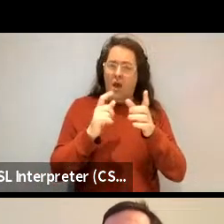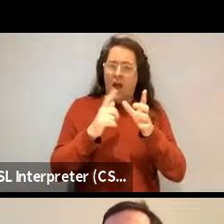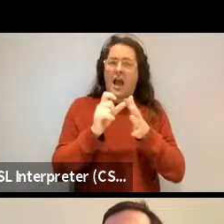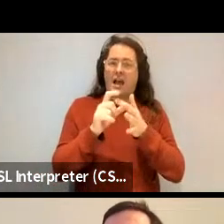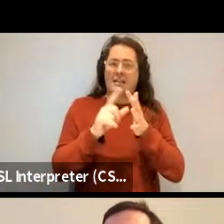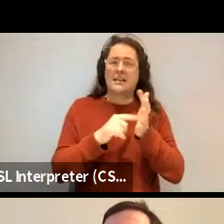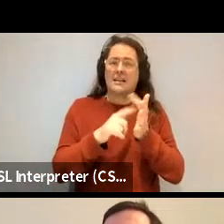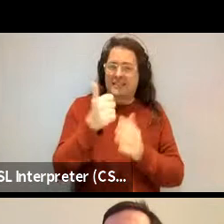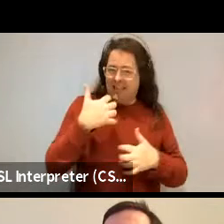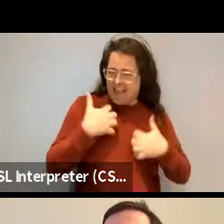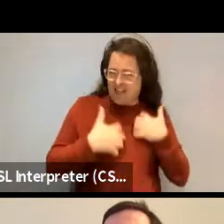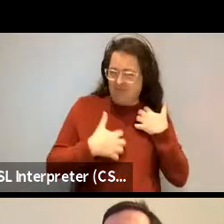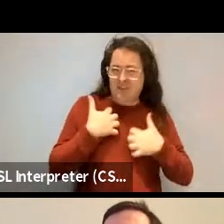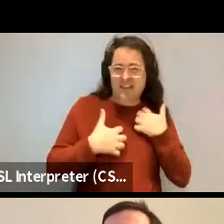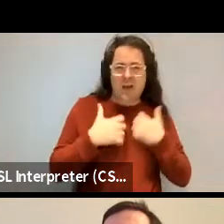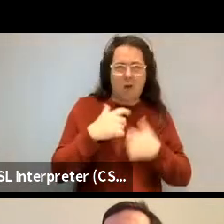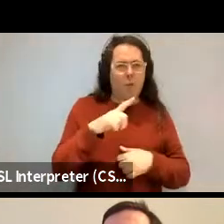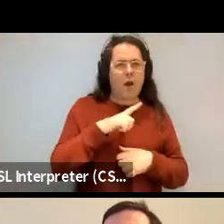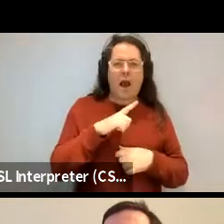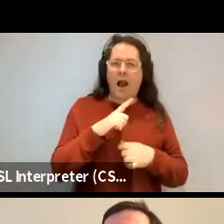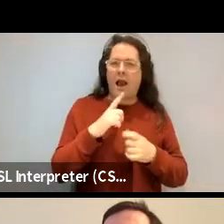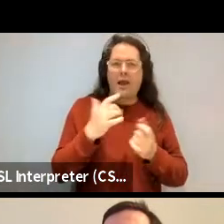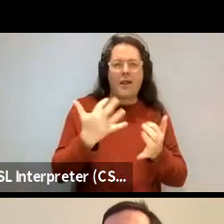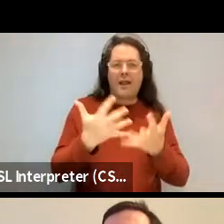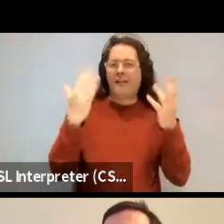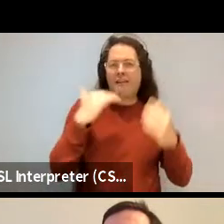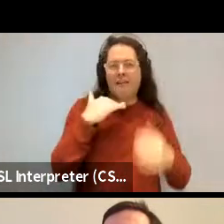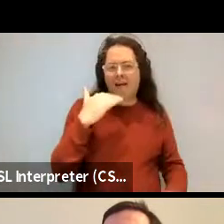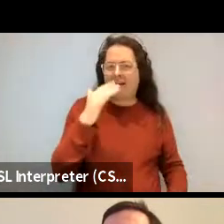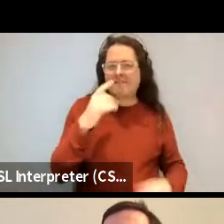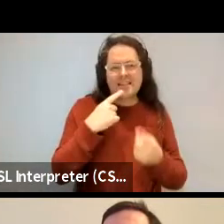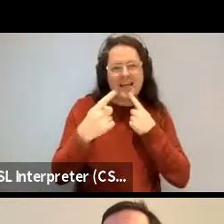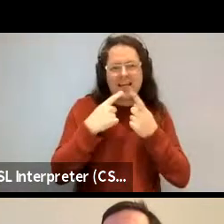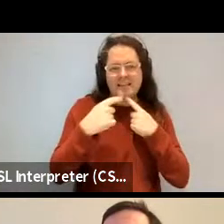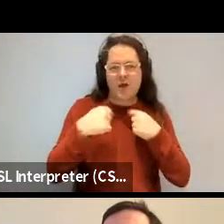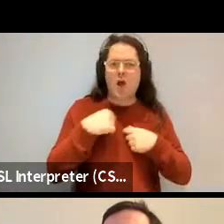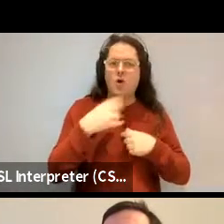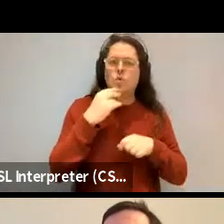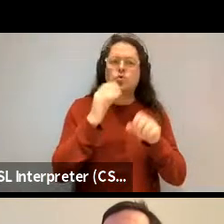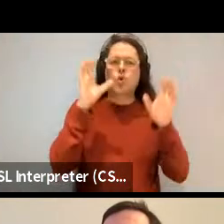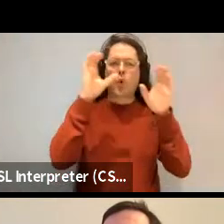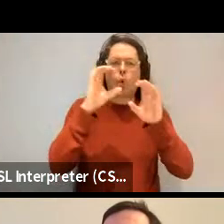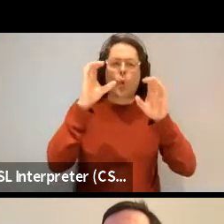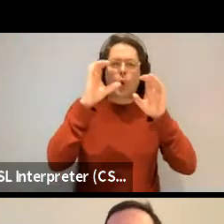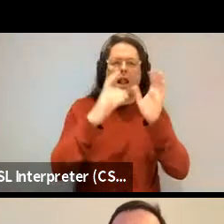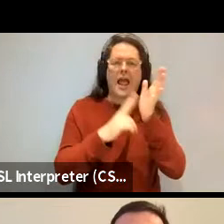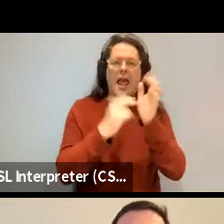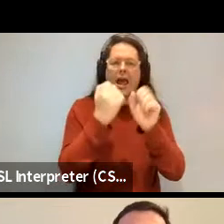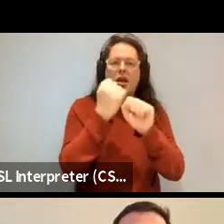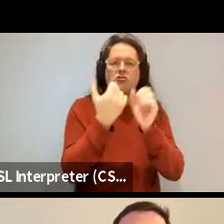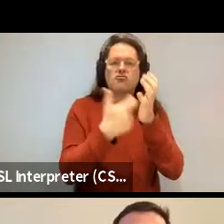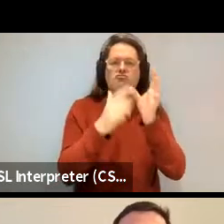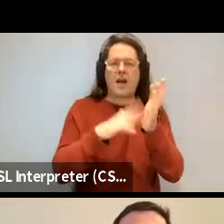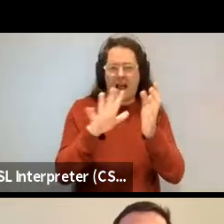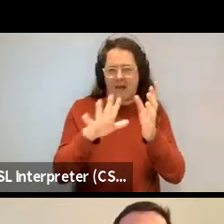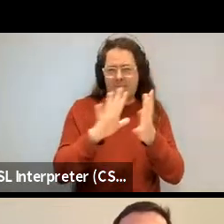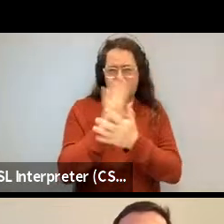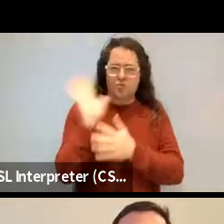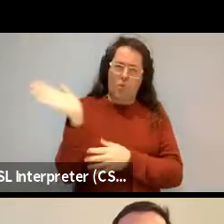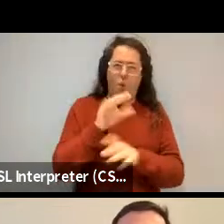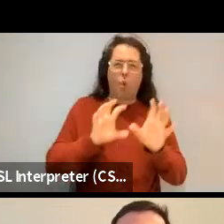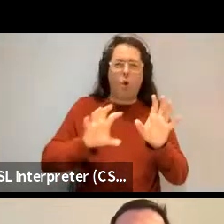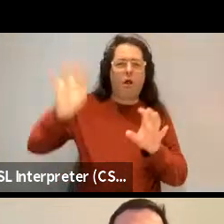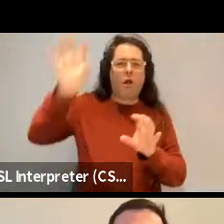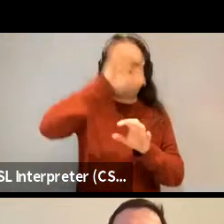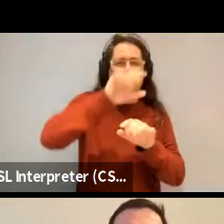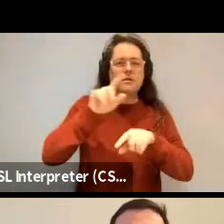cases. So like you don't have an infinite amount of data. So we, we use Google engrams, which piles all the dialects together. I suspect you're right. And